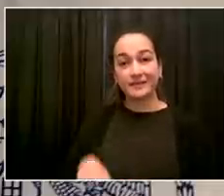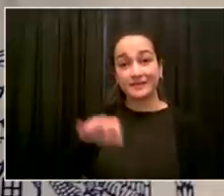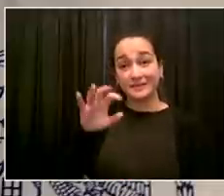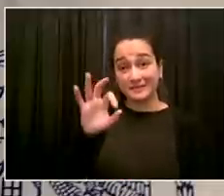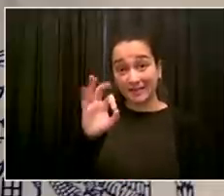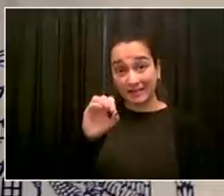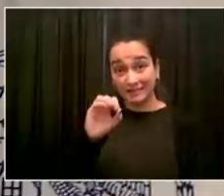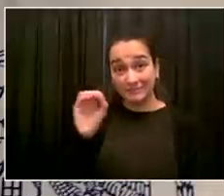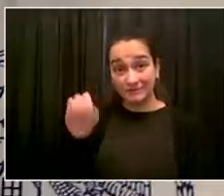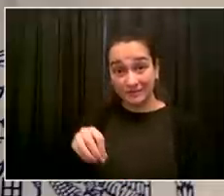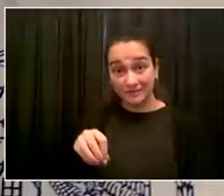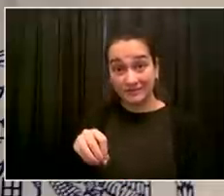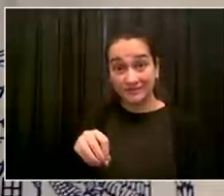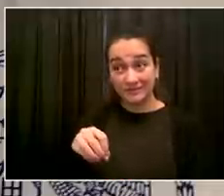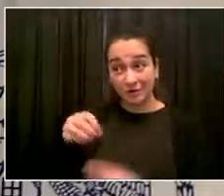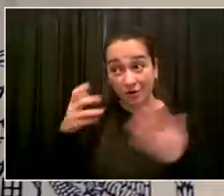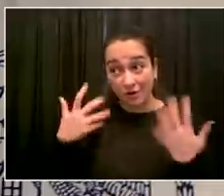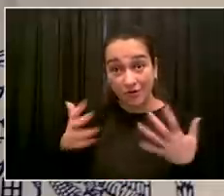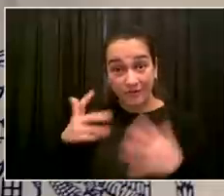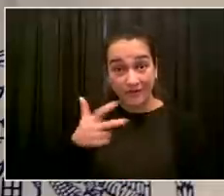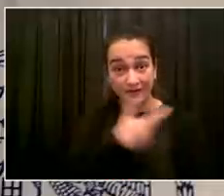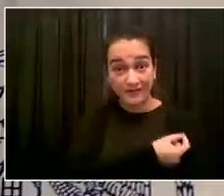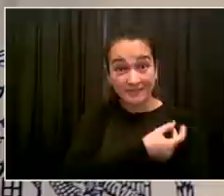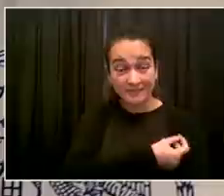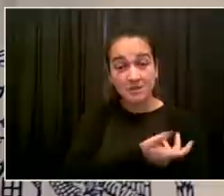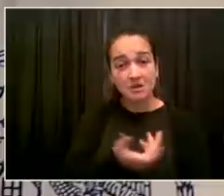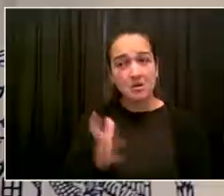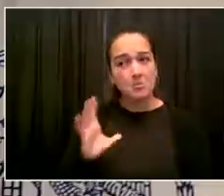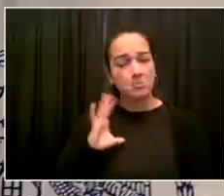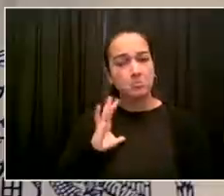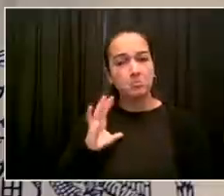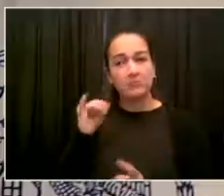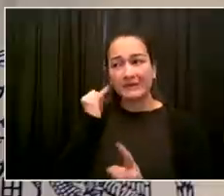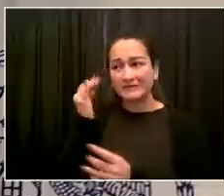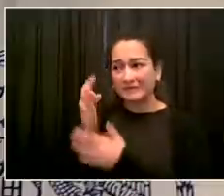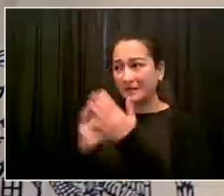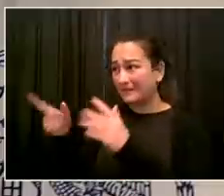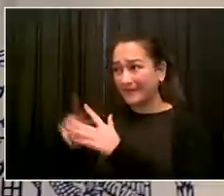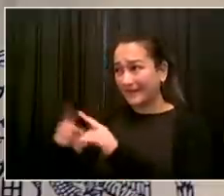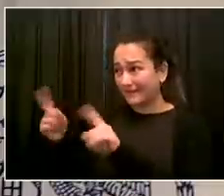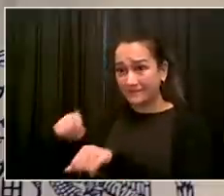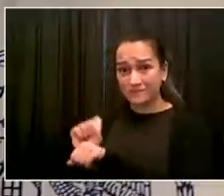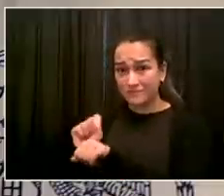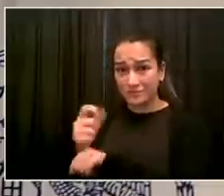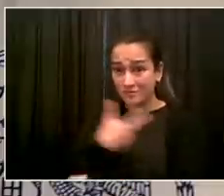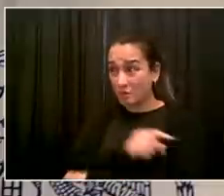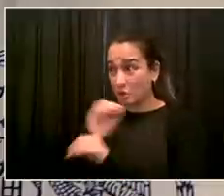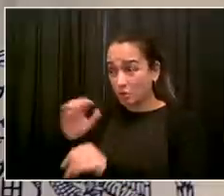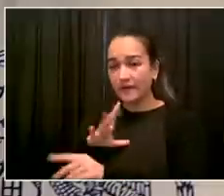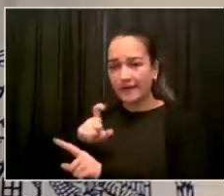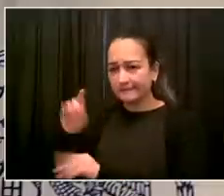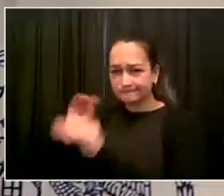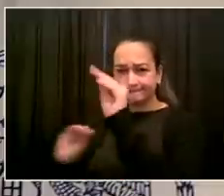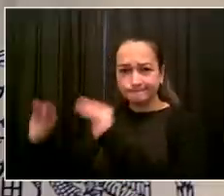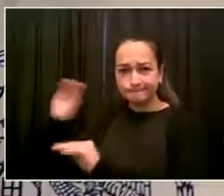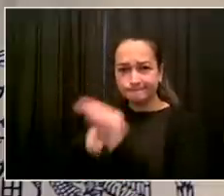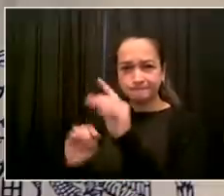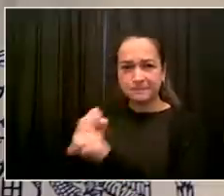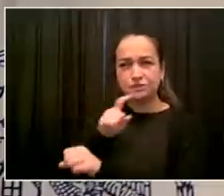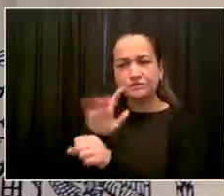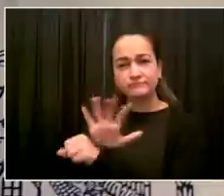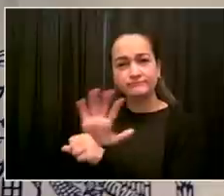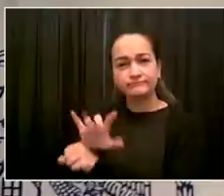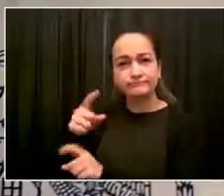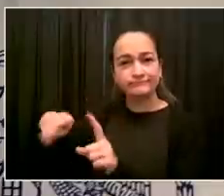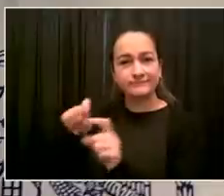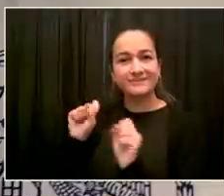Katz can work unquestionably with the personnel they have to keep everything moving. And I would remind you, they were, all